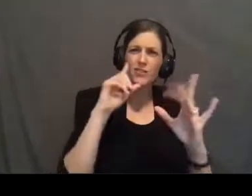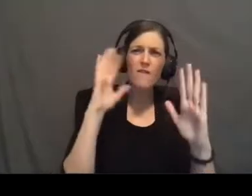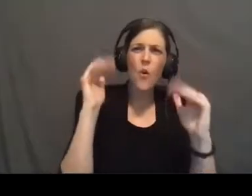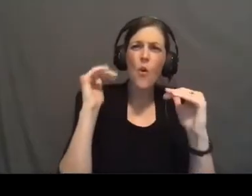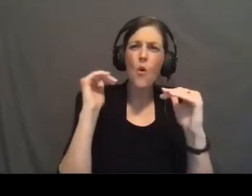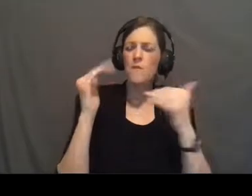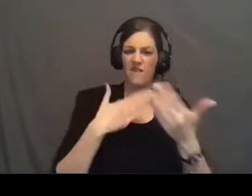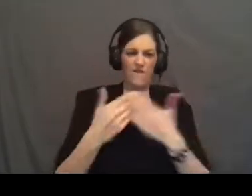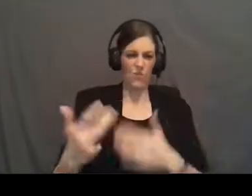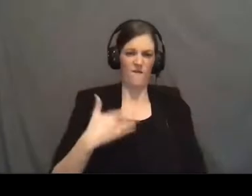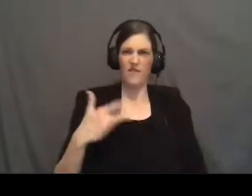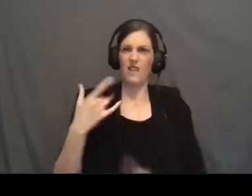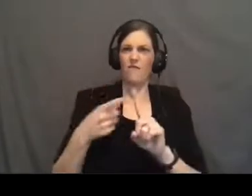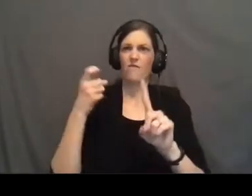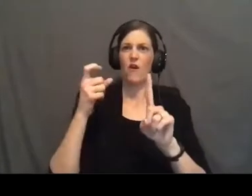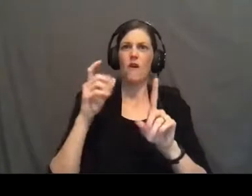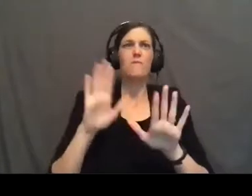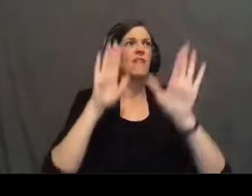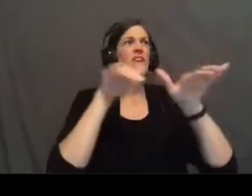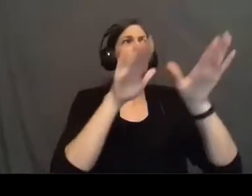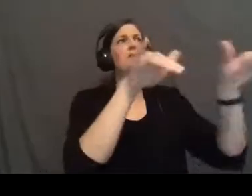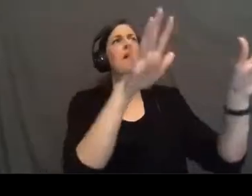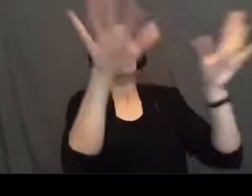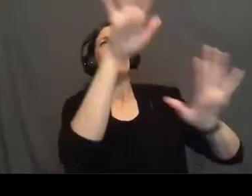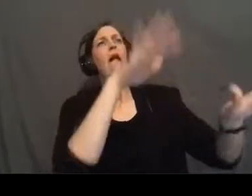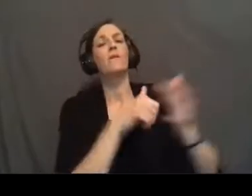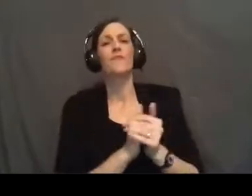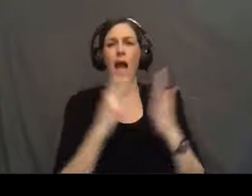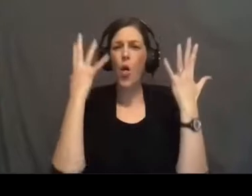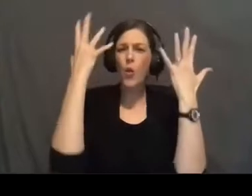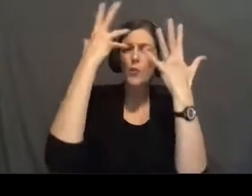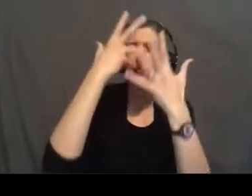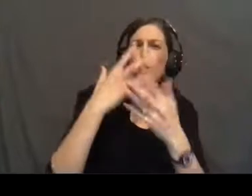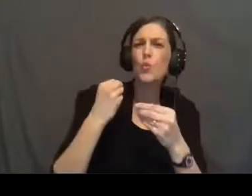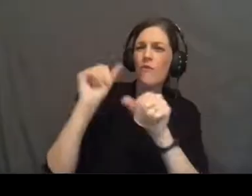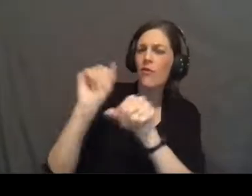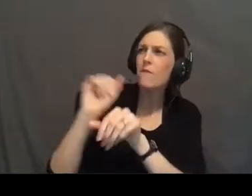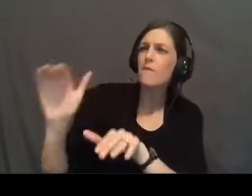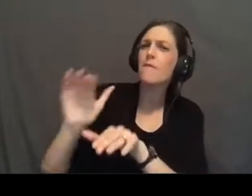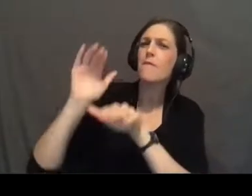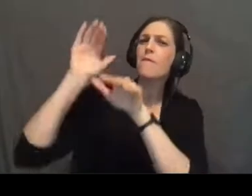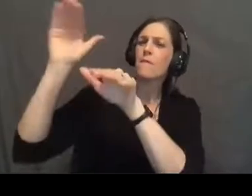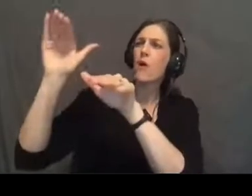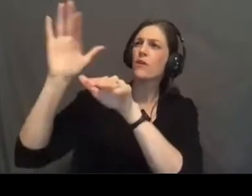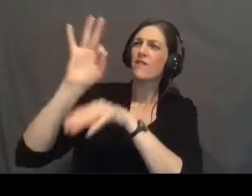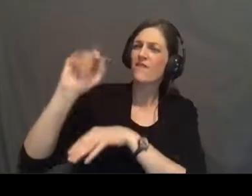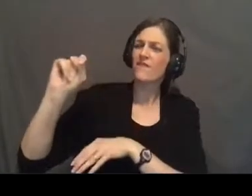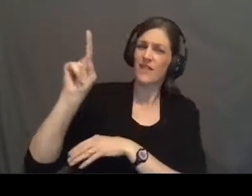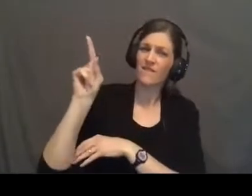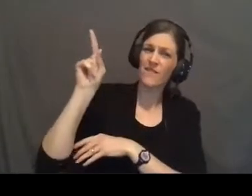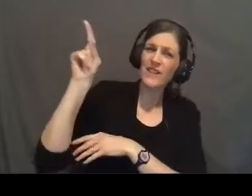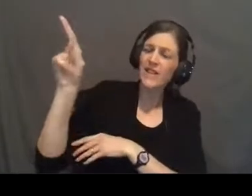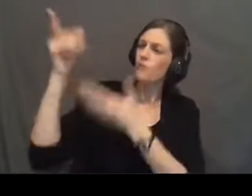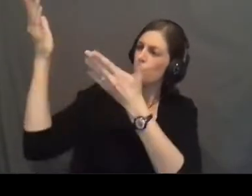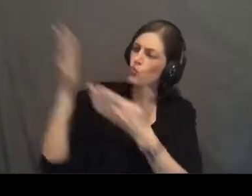feels like from the hills. Look at verse 7. How beautiful upon the mountains are the feet of him who